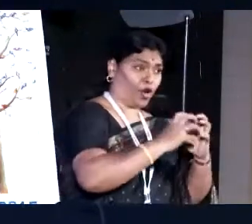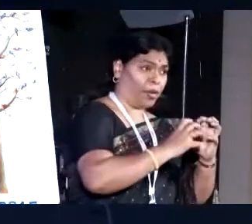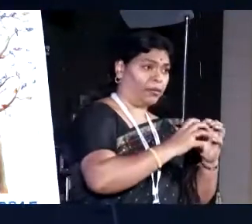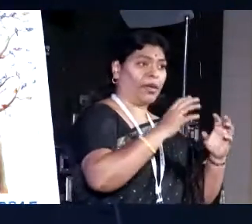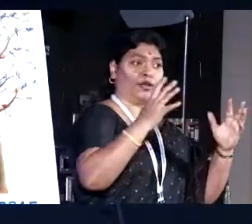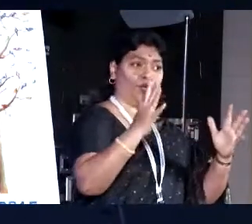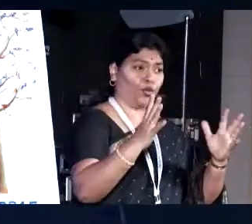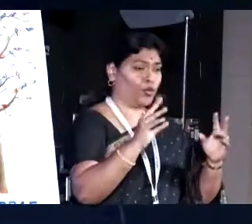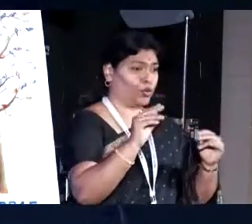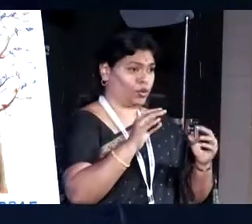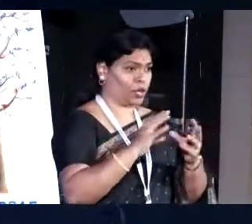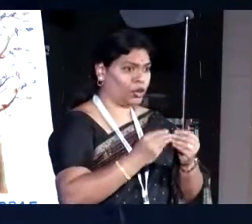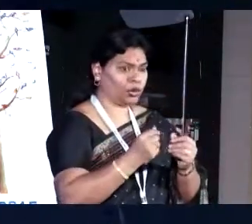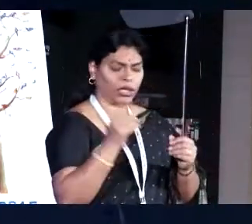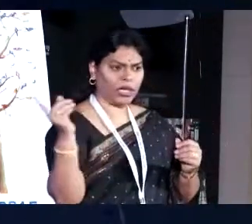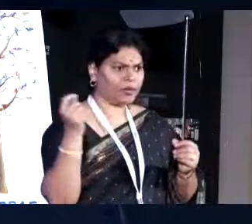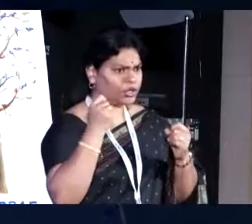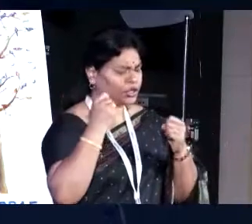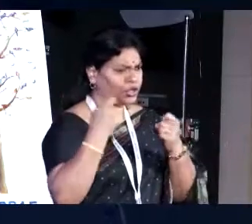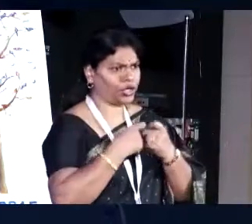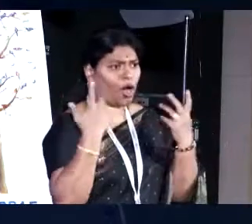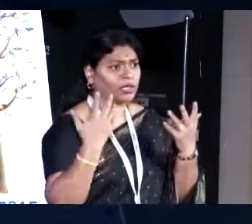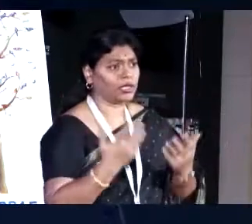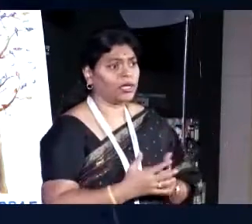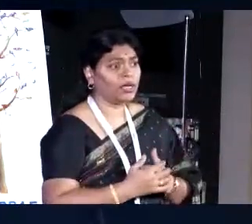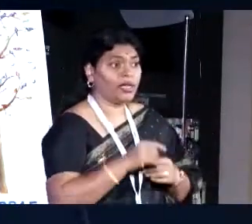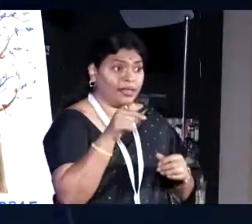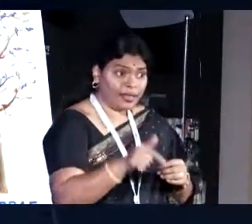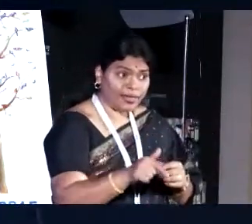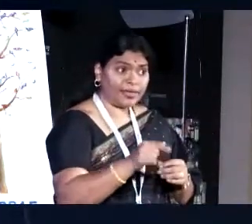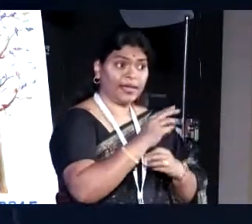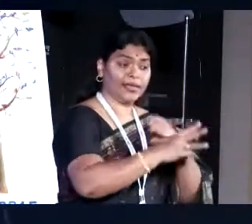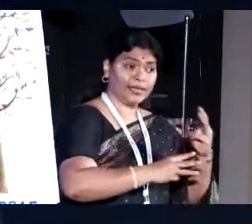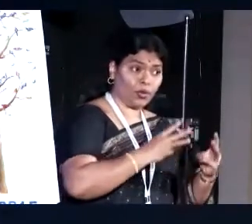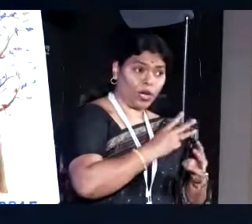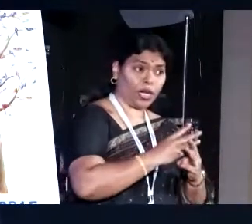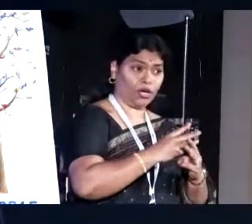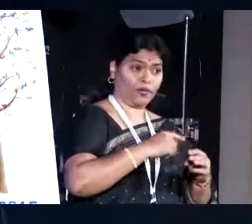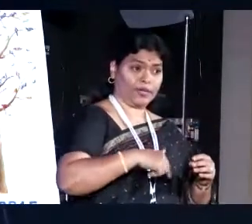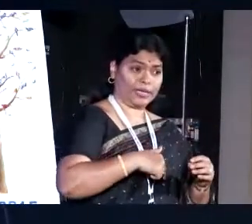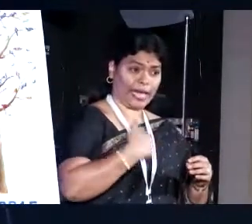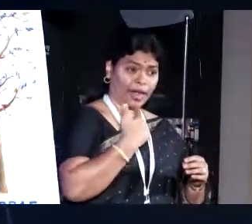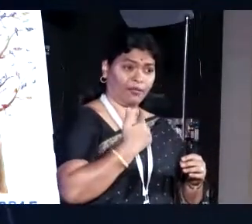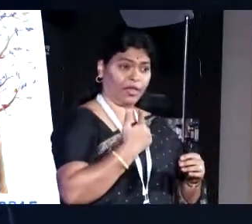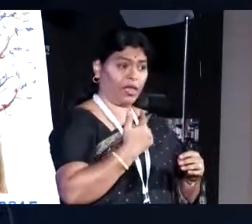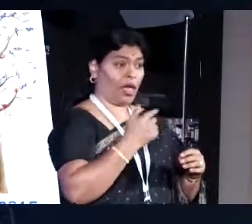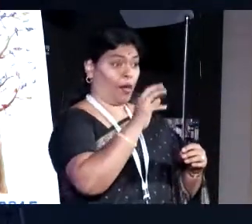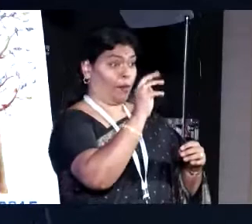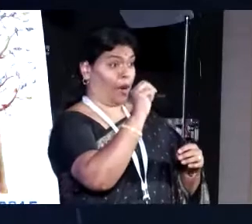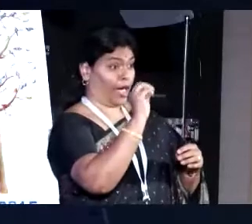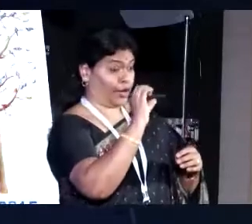And we were absolutely shocked. Because we said that this is the world of self-help group, microfinance,